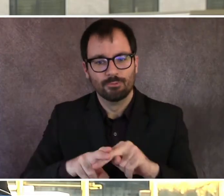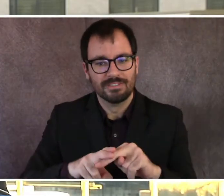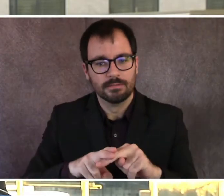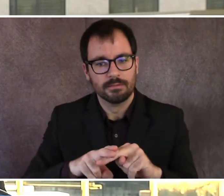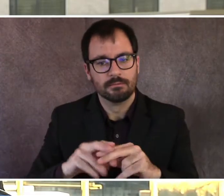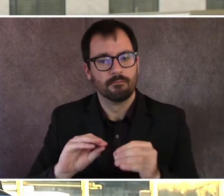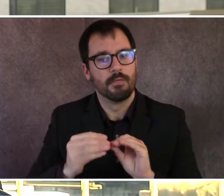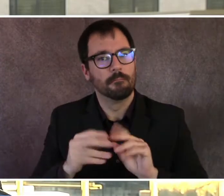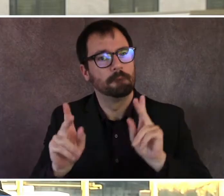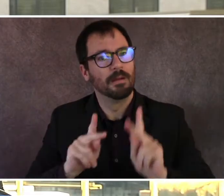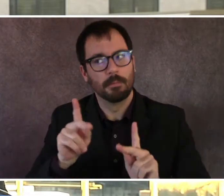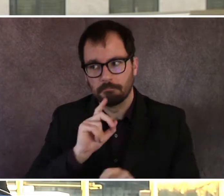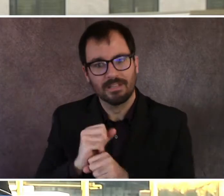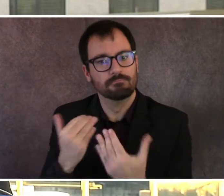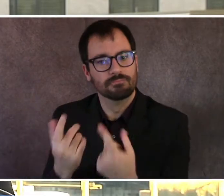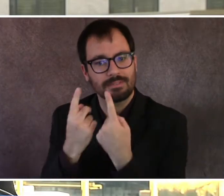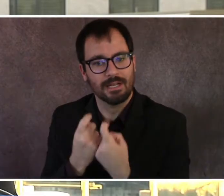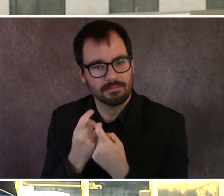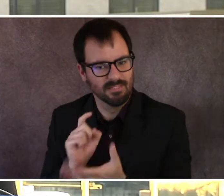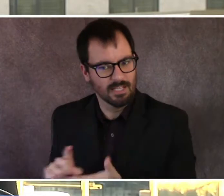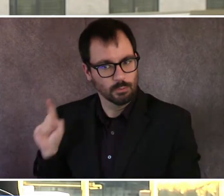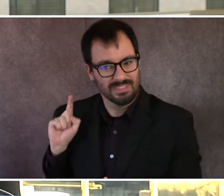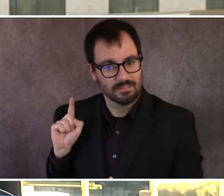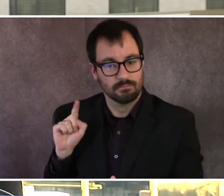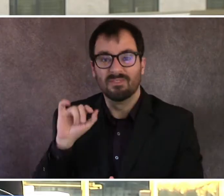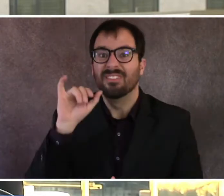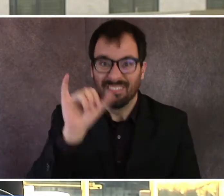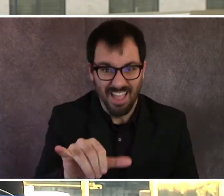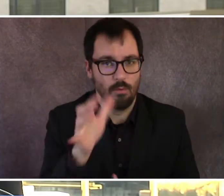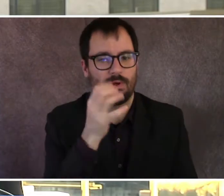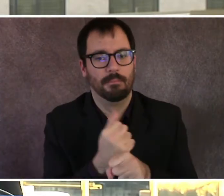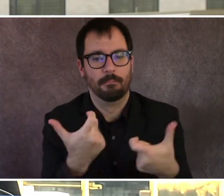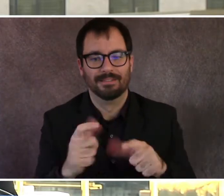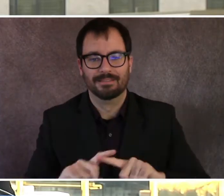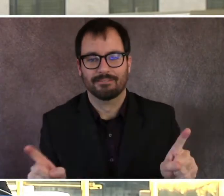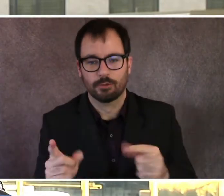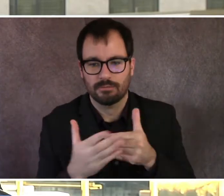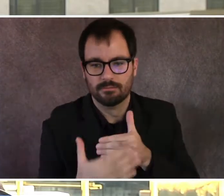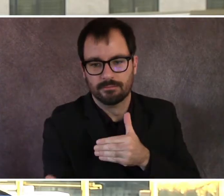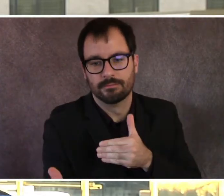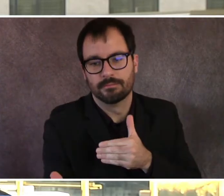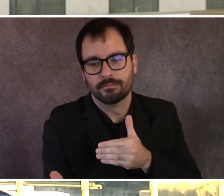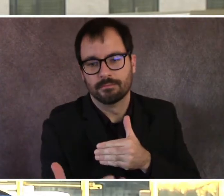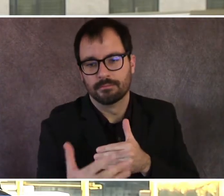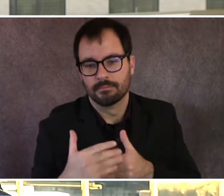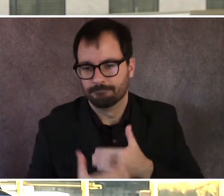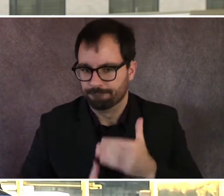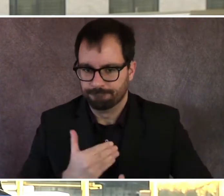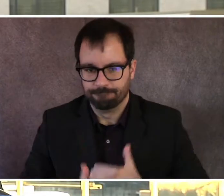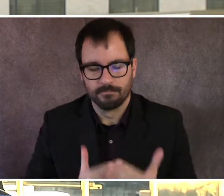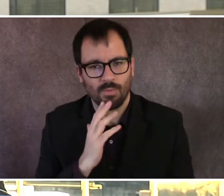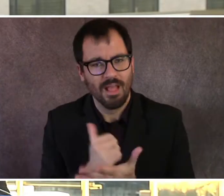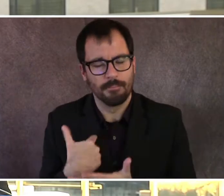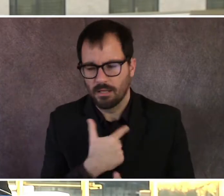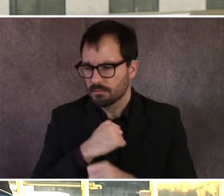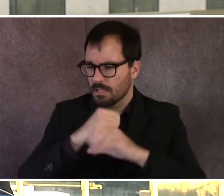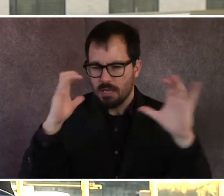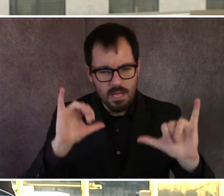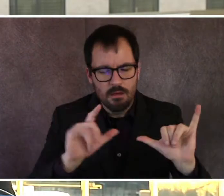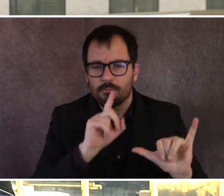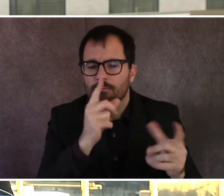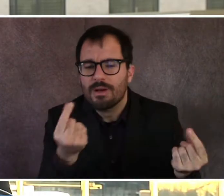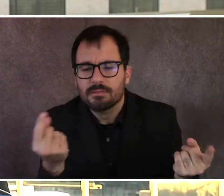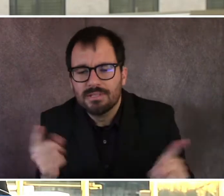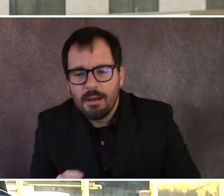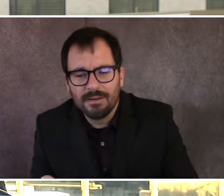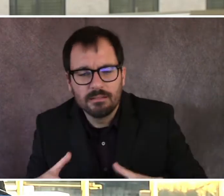a big difference in helping us move forward, and it's also going to help us to try and get a real accurate understanding of where we are with COVID